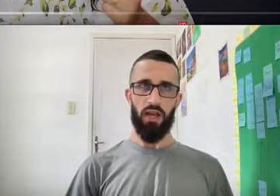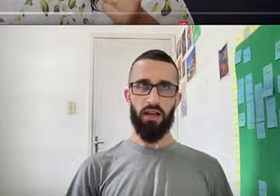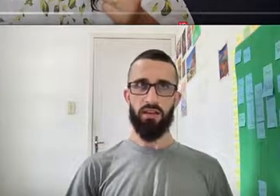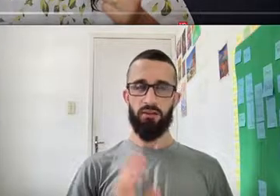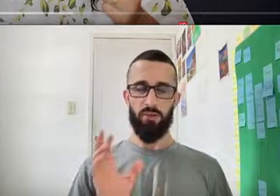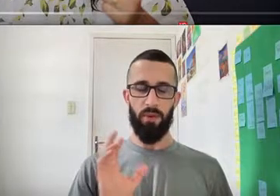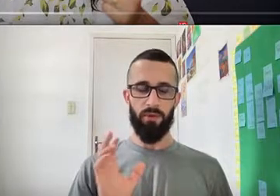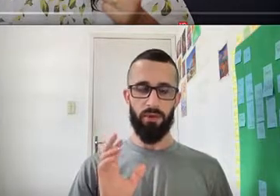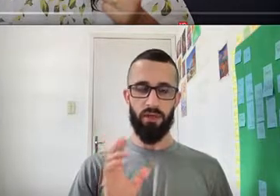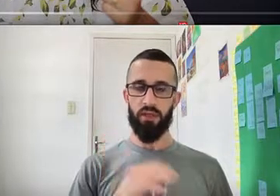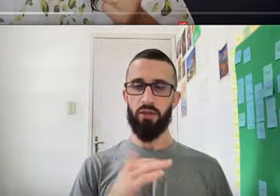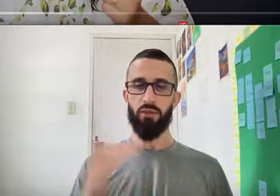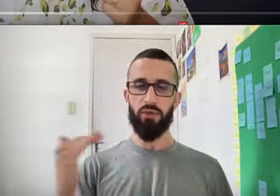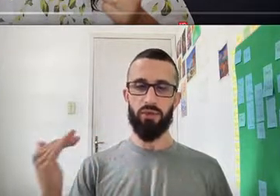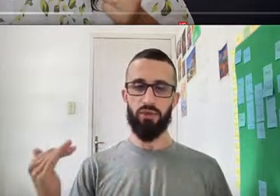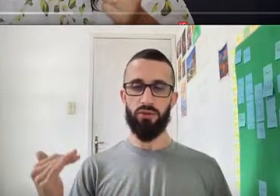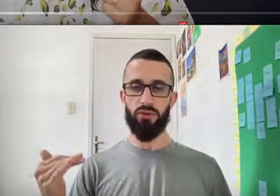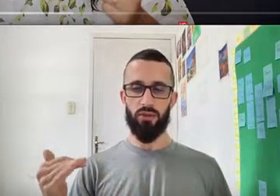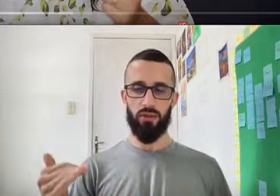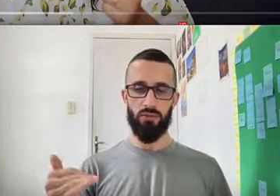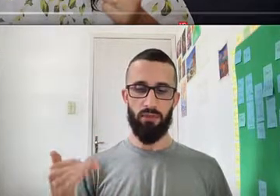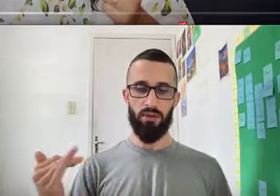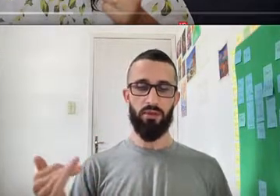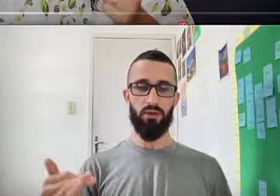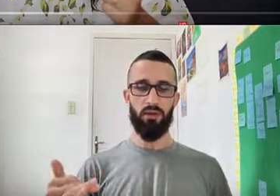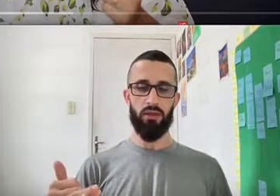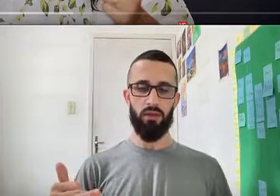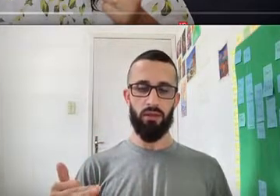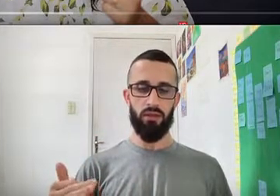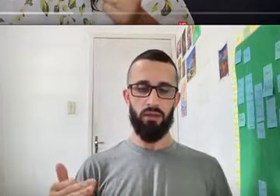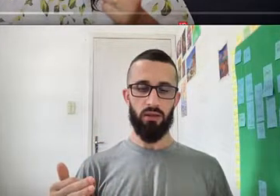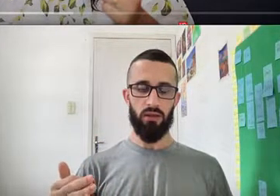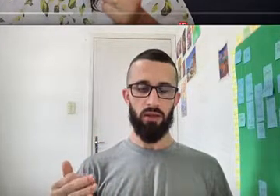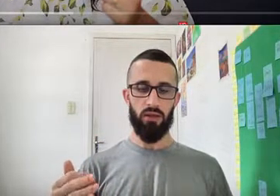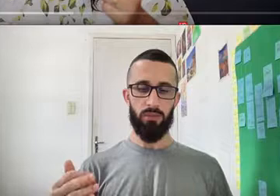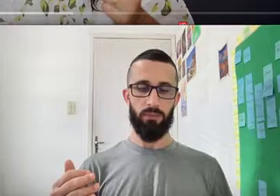I Can't Remember But Like He Would Do The Monthly